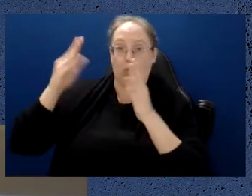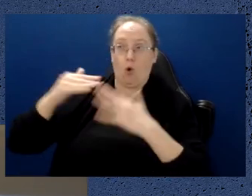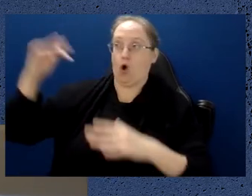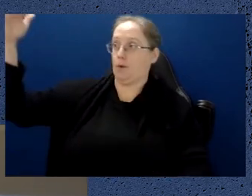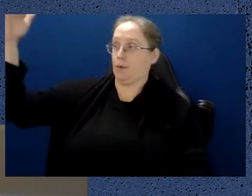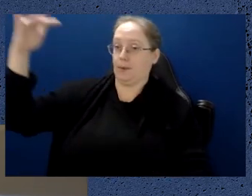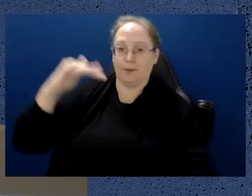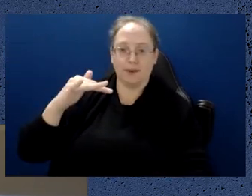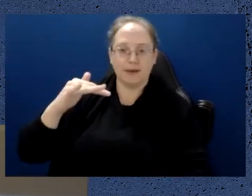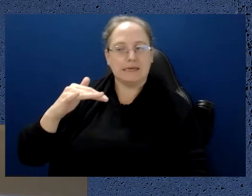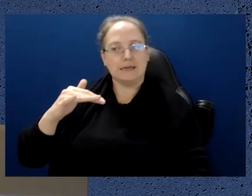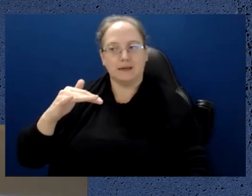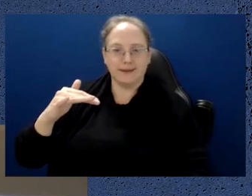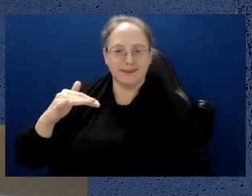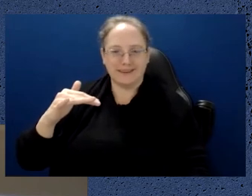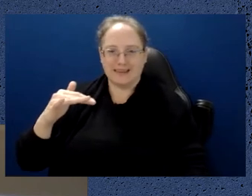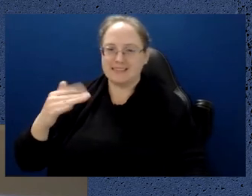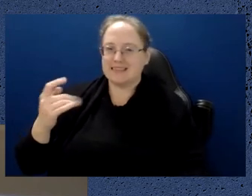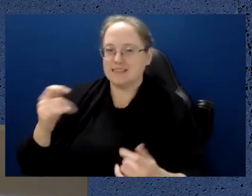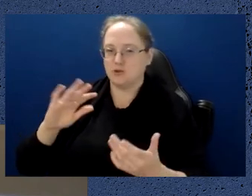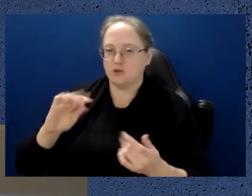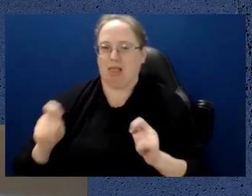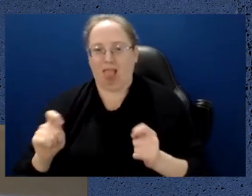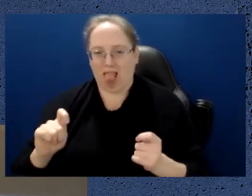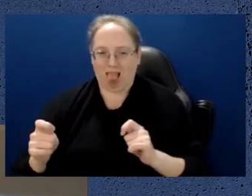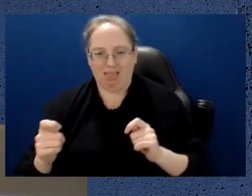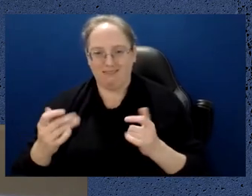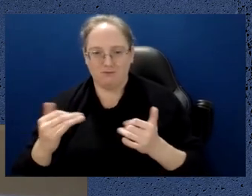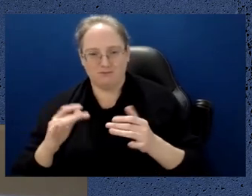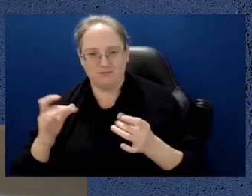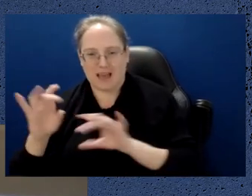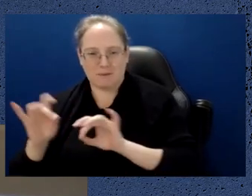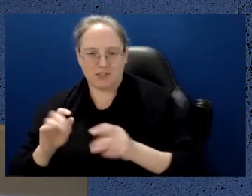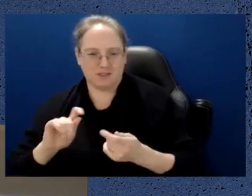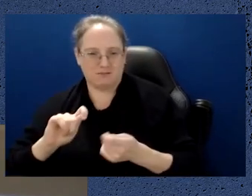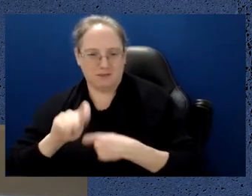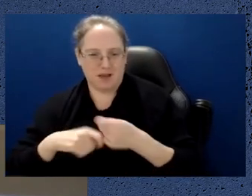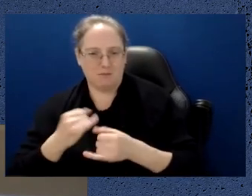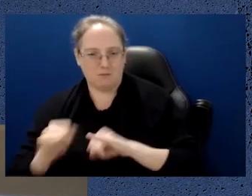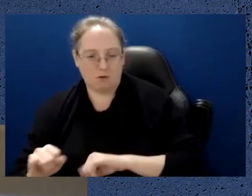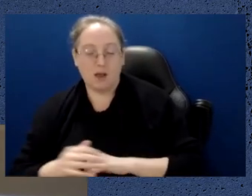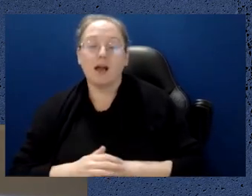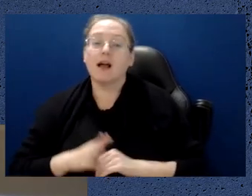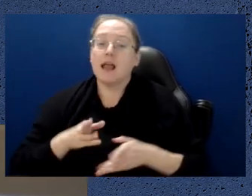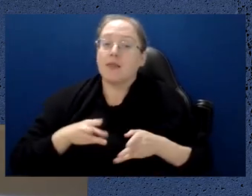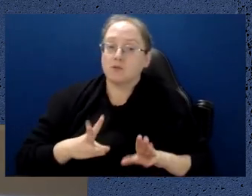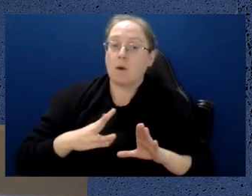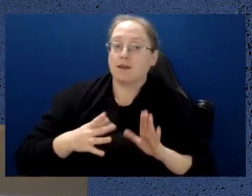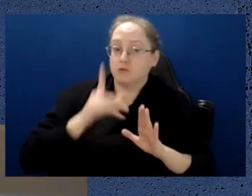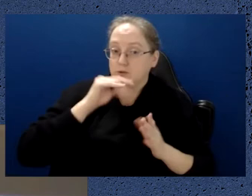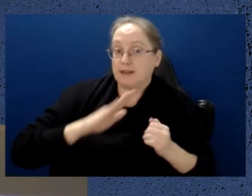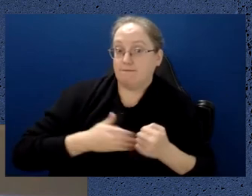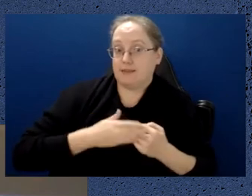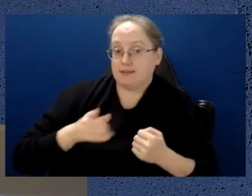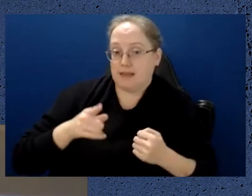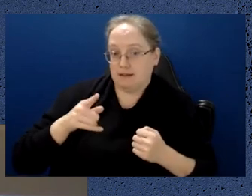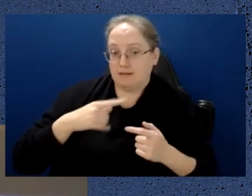are proposed techniques proposed to correct that, but those techniques require the use of quantum memory to store